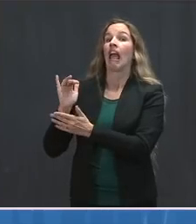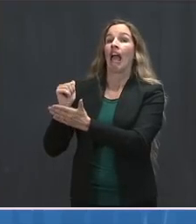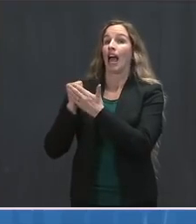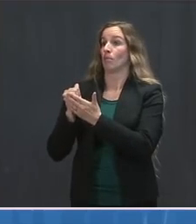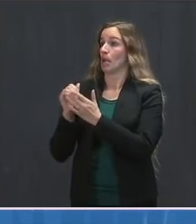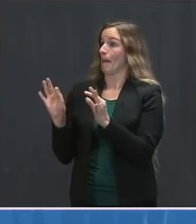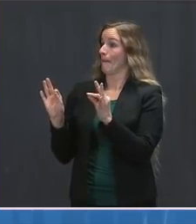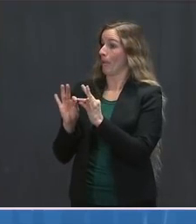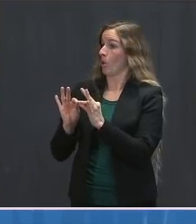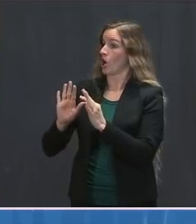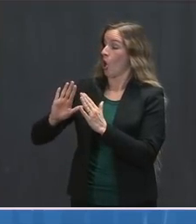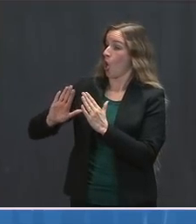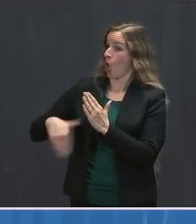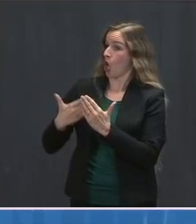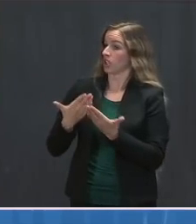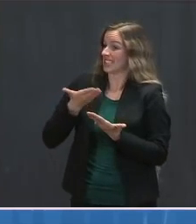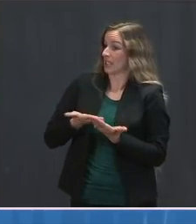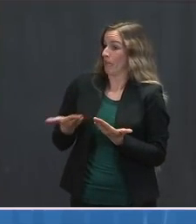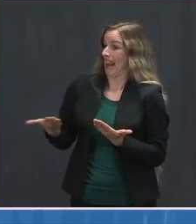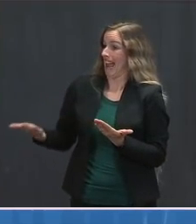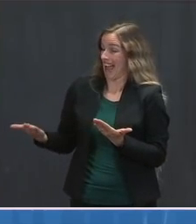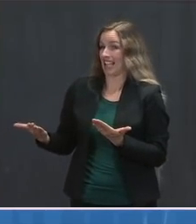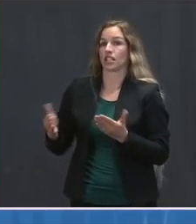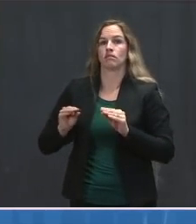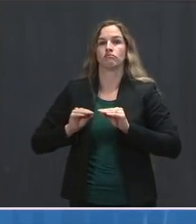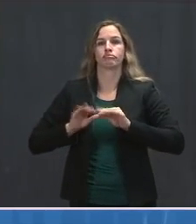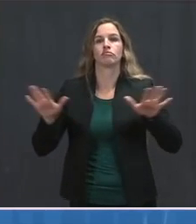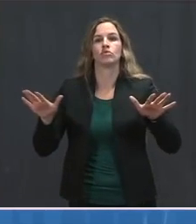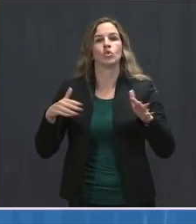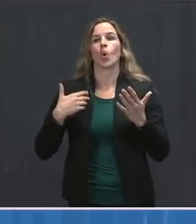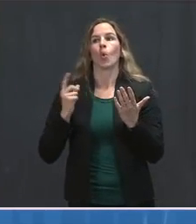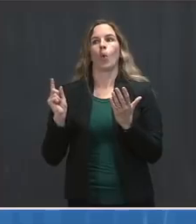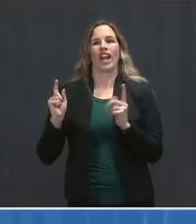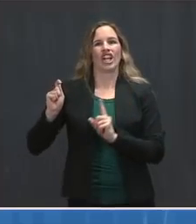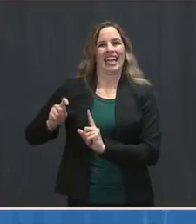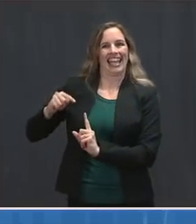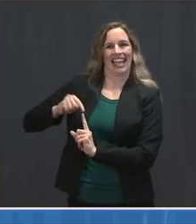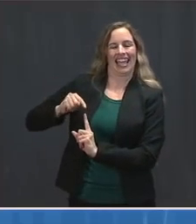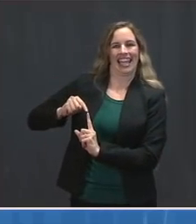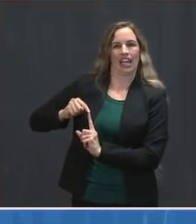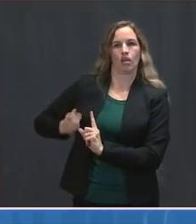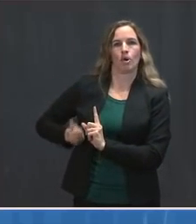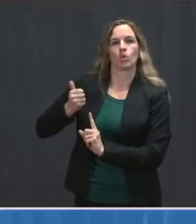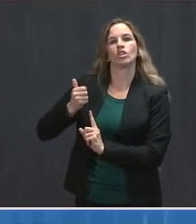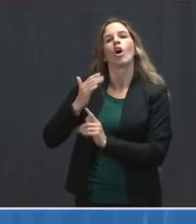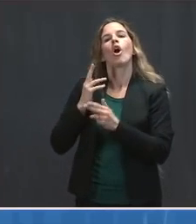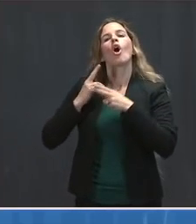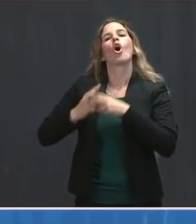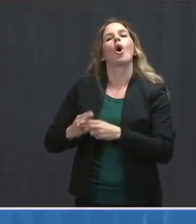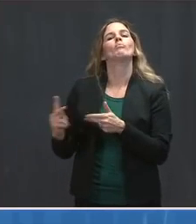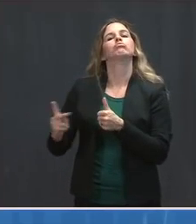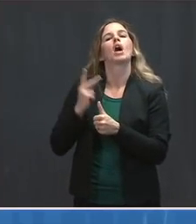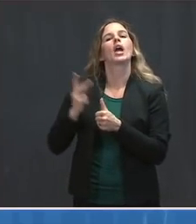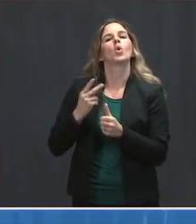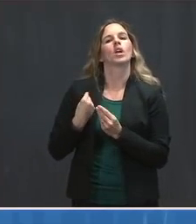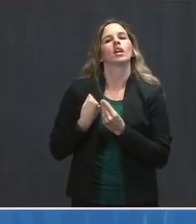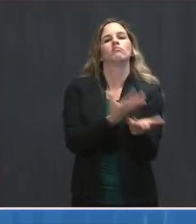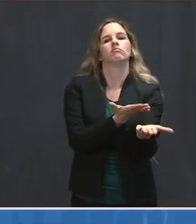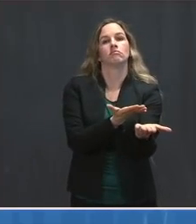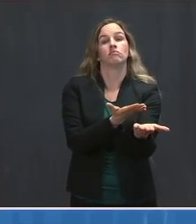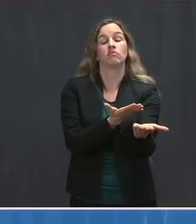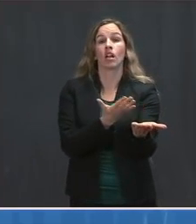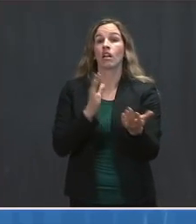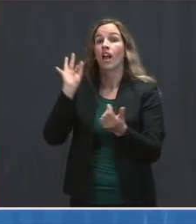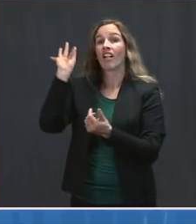to our national defense are going to areas of greatest need. This is called a priority rating. If the federal government puts a